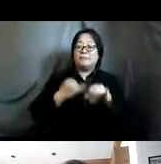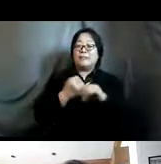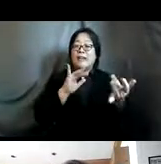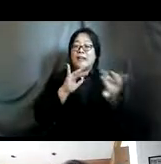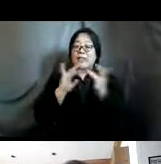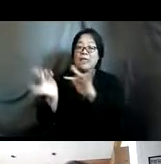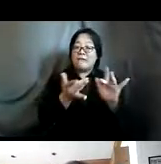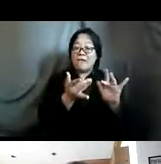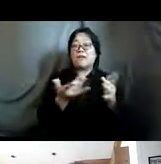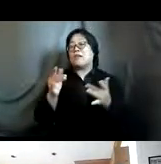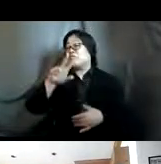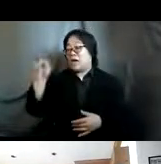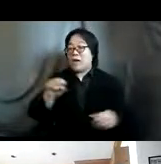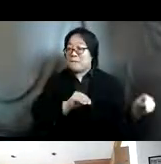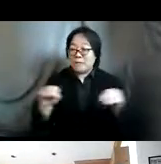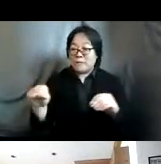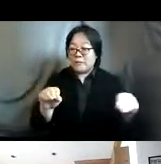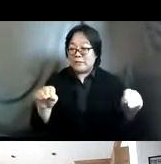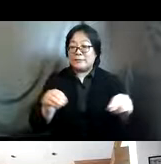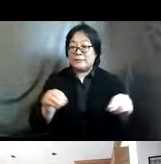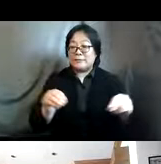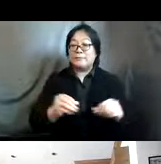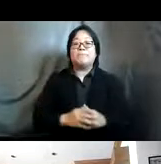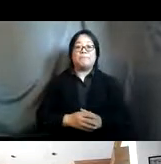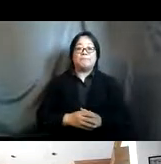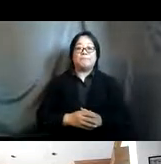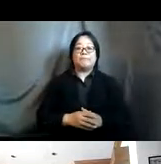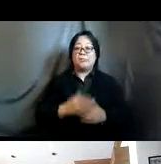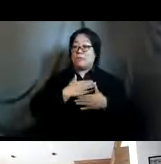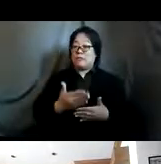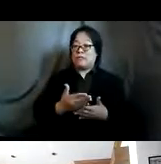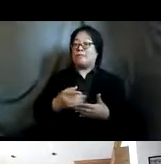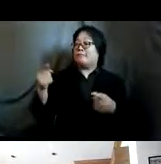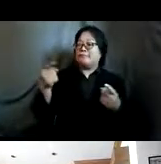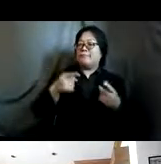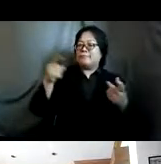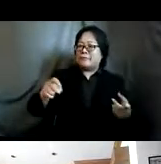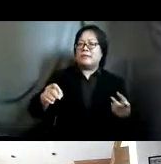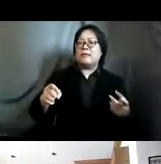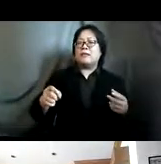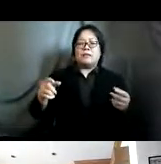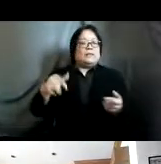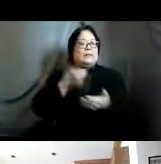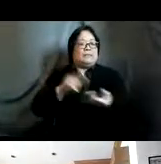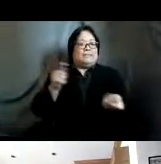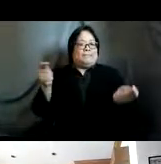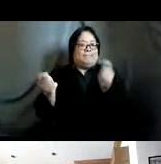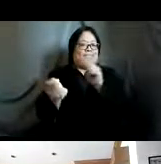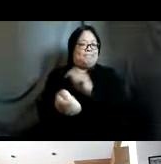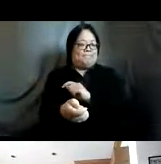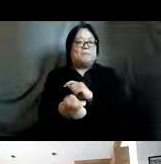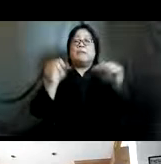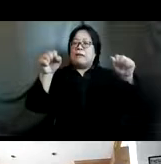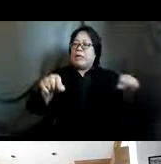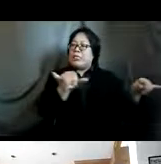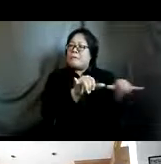un would be undertaking and the commitments should be path-breaking should be game-changing should of course be measurable both